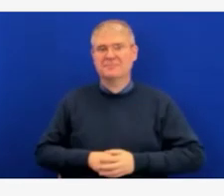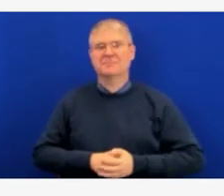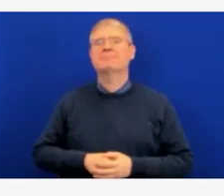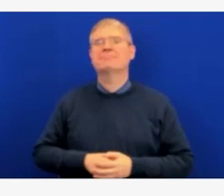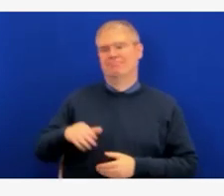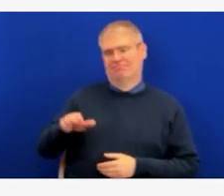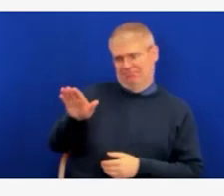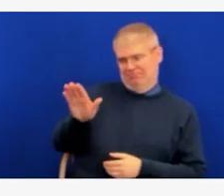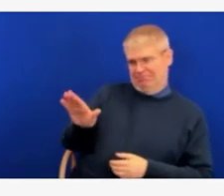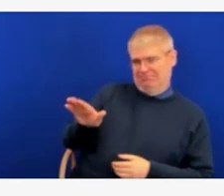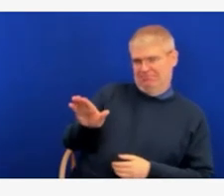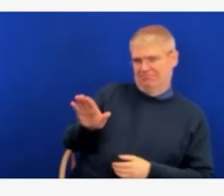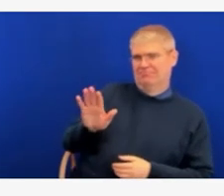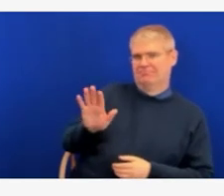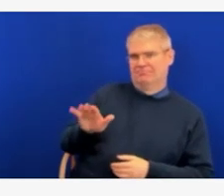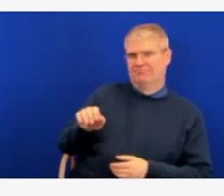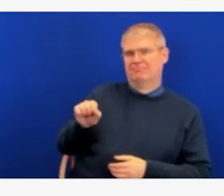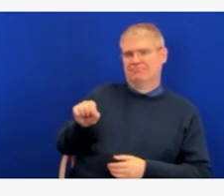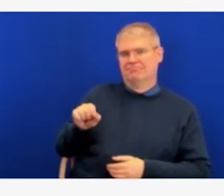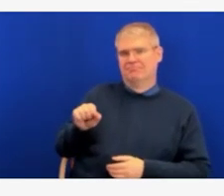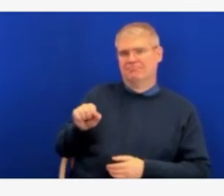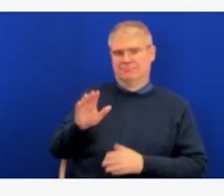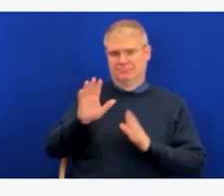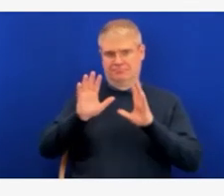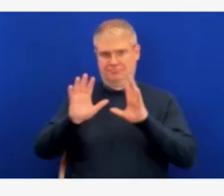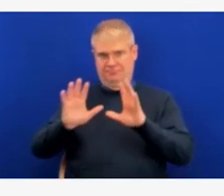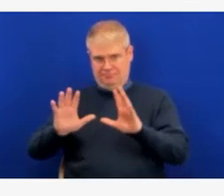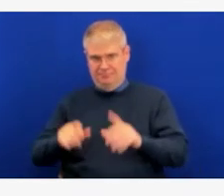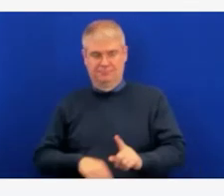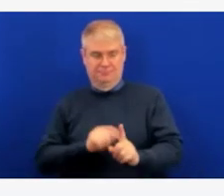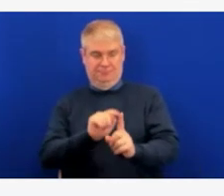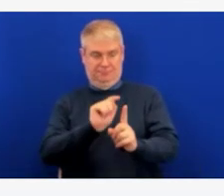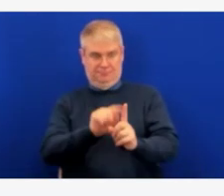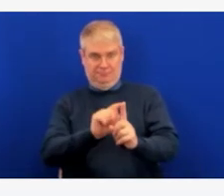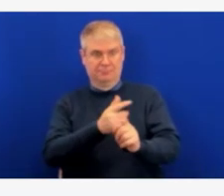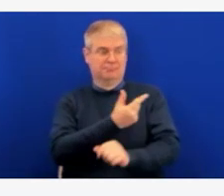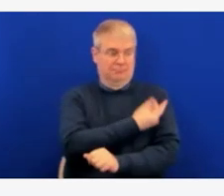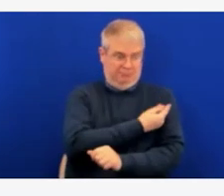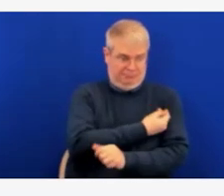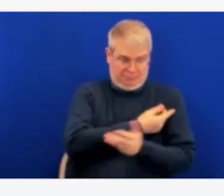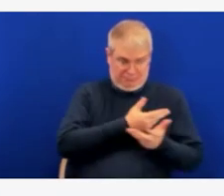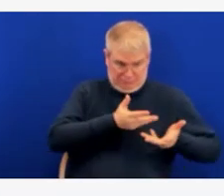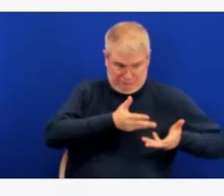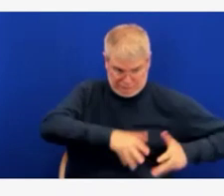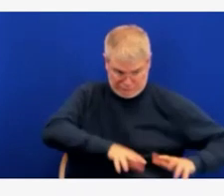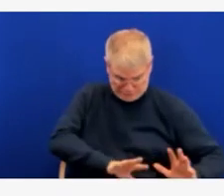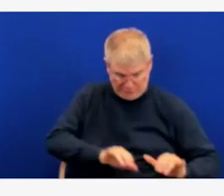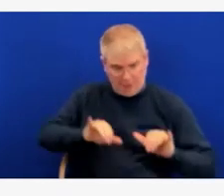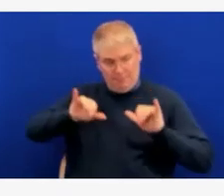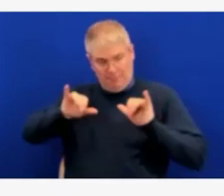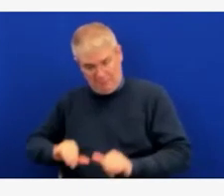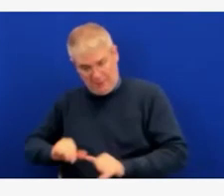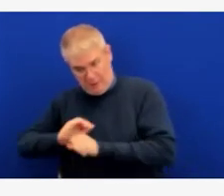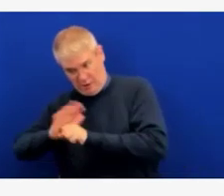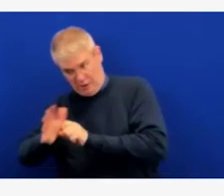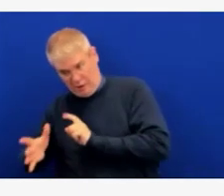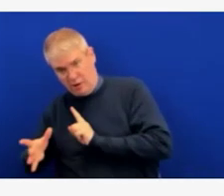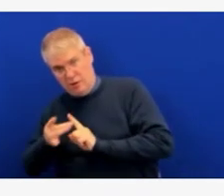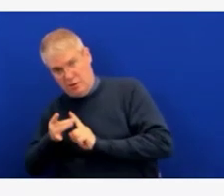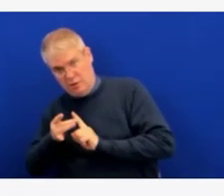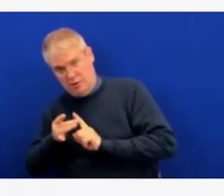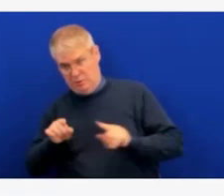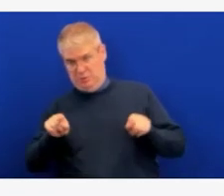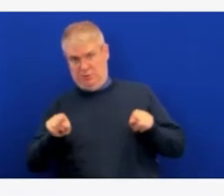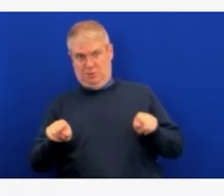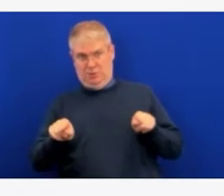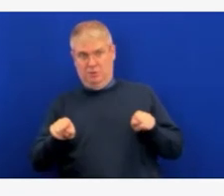breakthrough cases where we say this person is infected and got their vaccine-eligible dose at least two weeks ago,